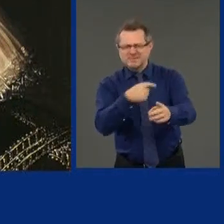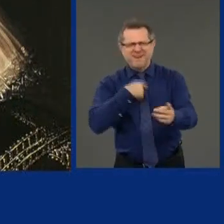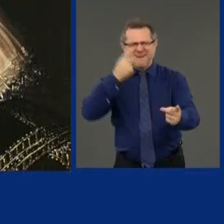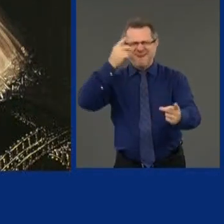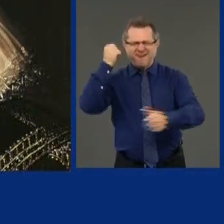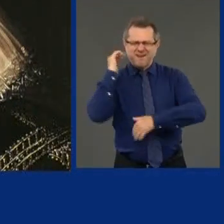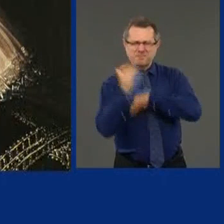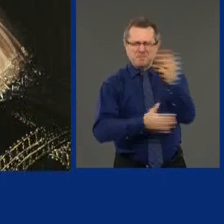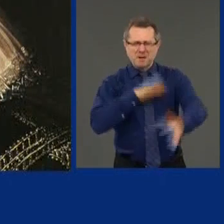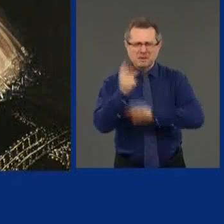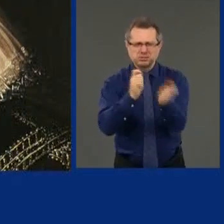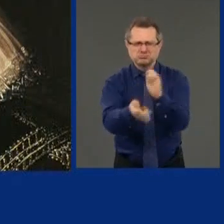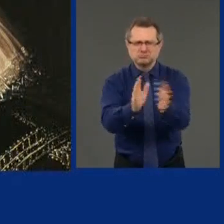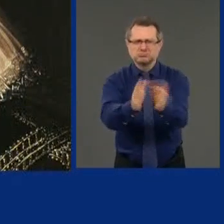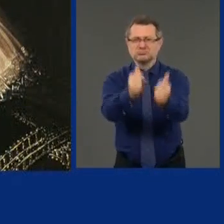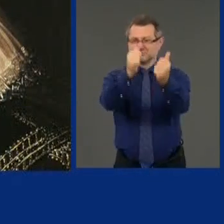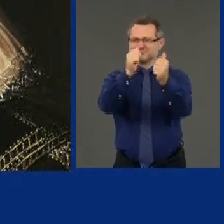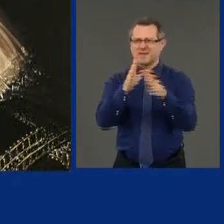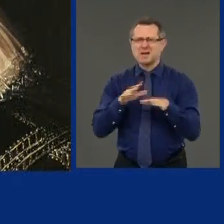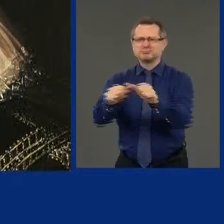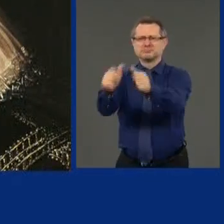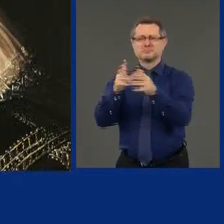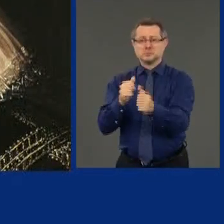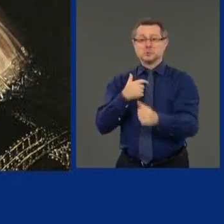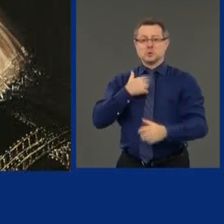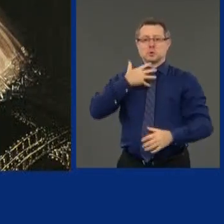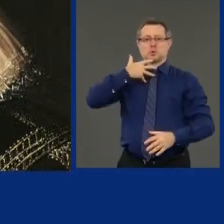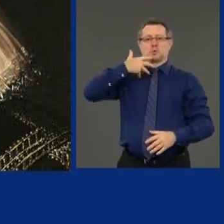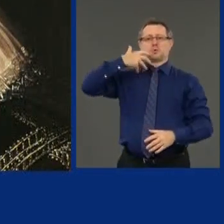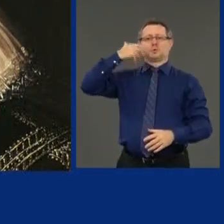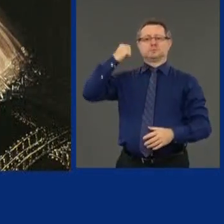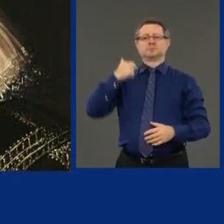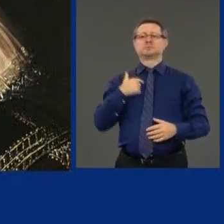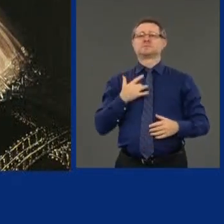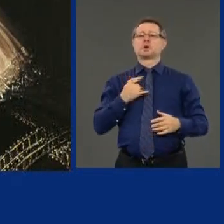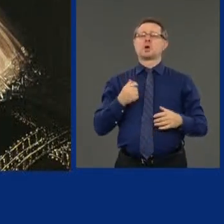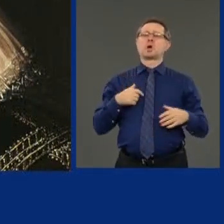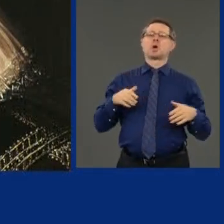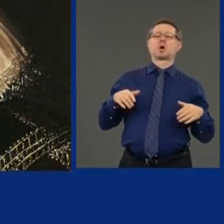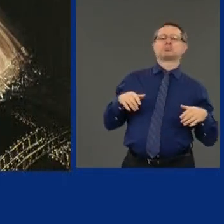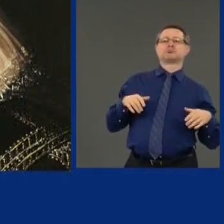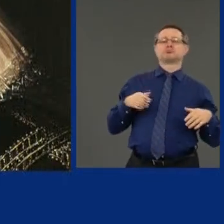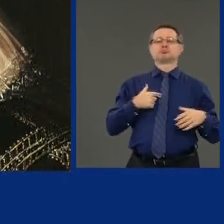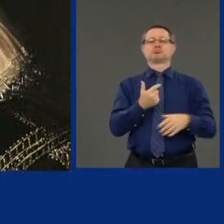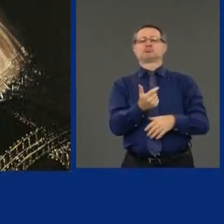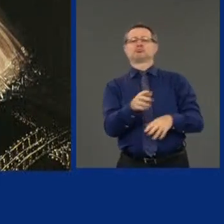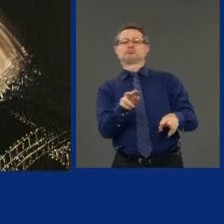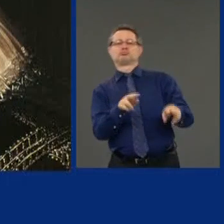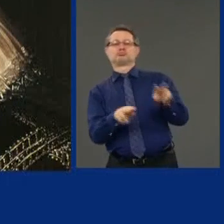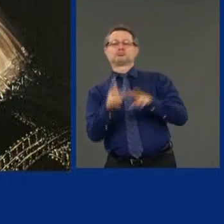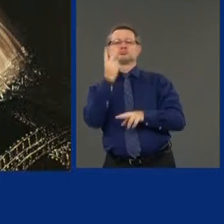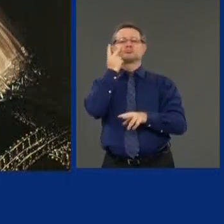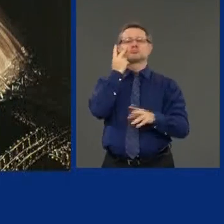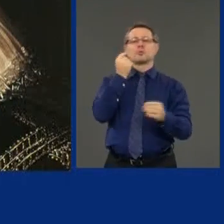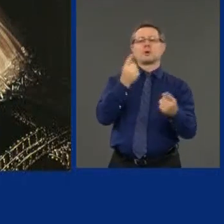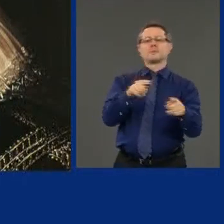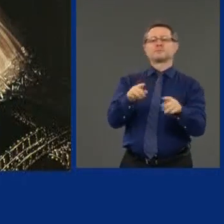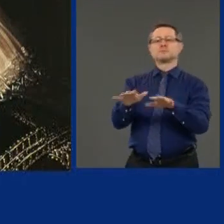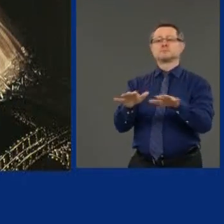have to play out before the truth will out. But ultimately, I believe the truth will out.